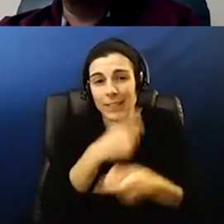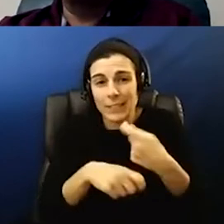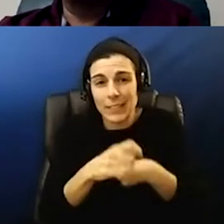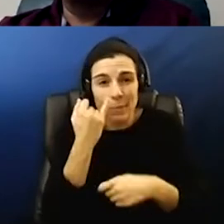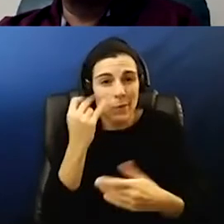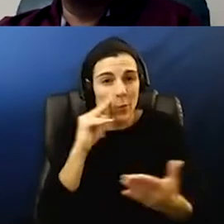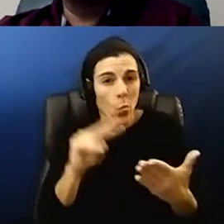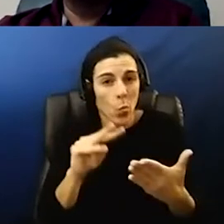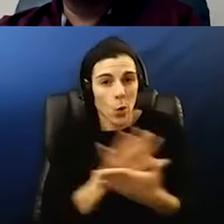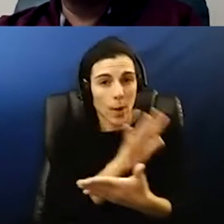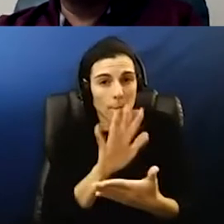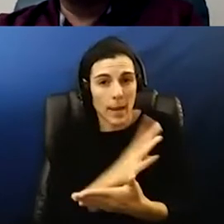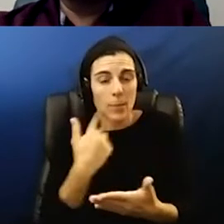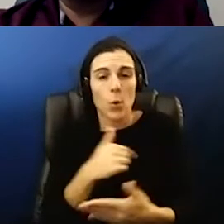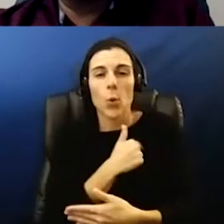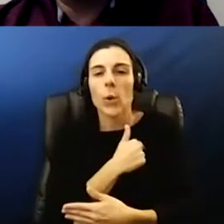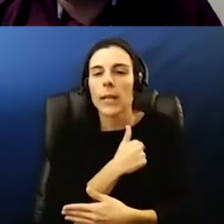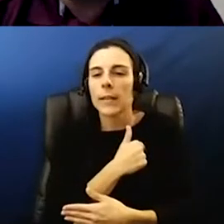we're um